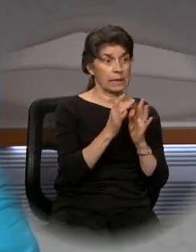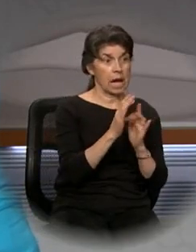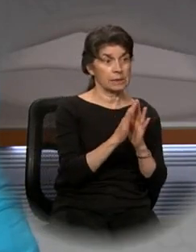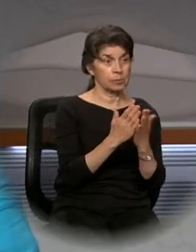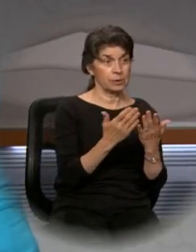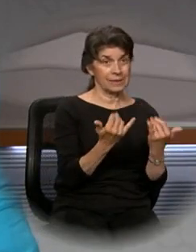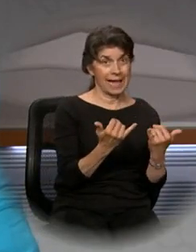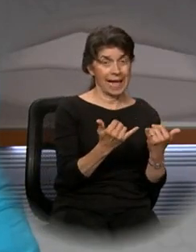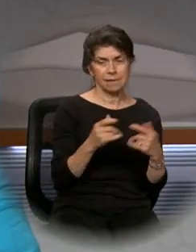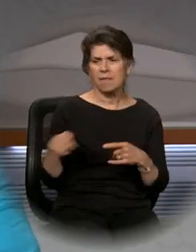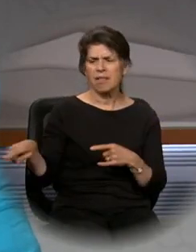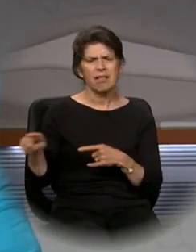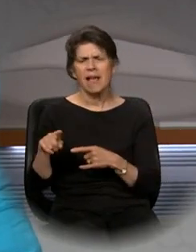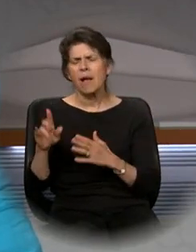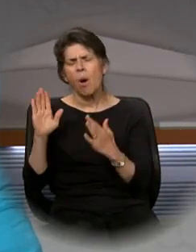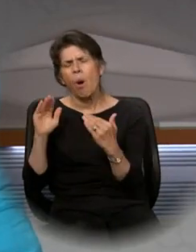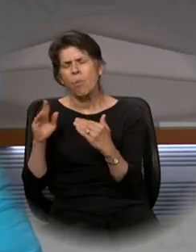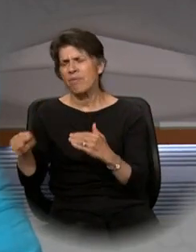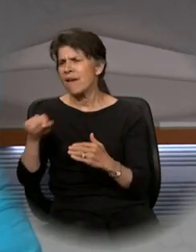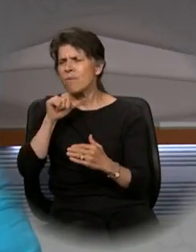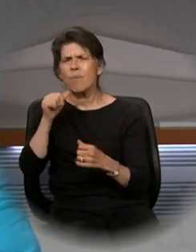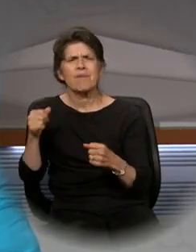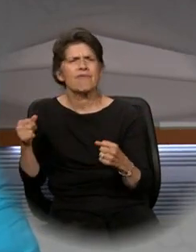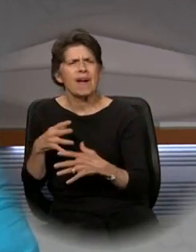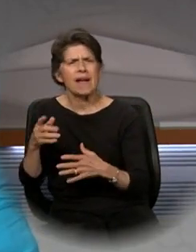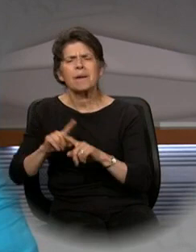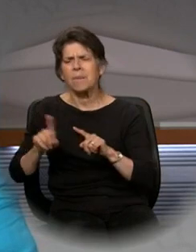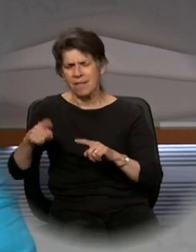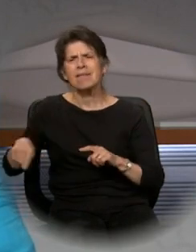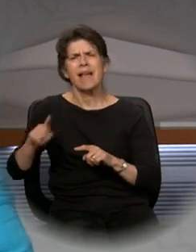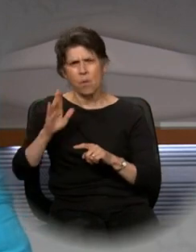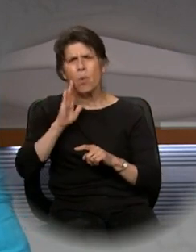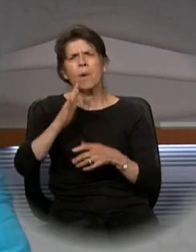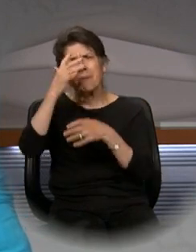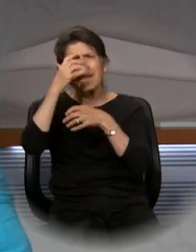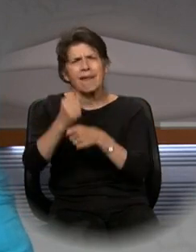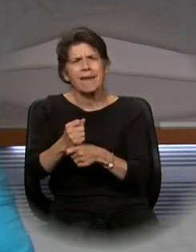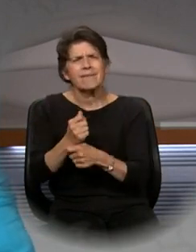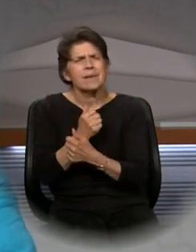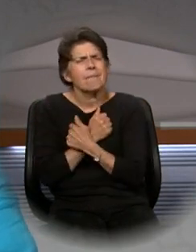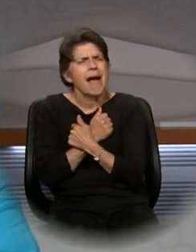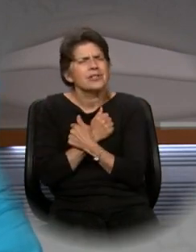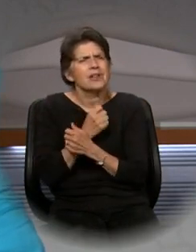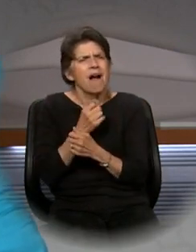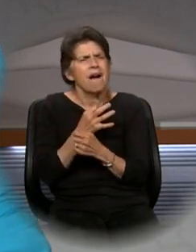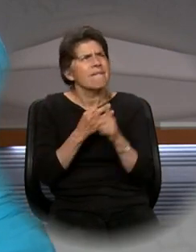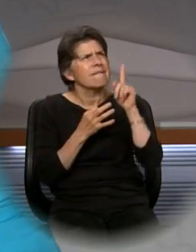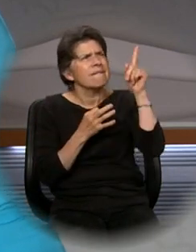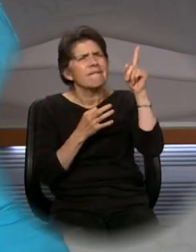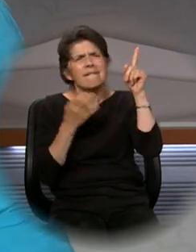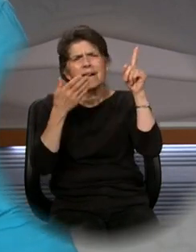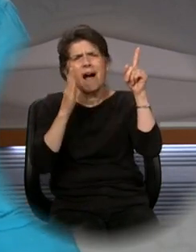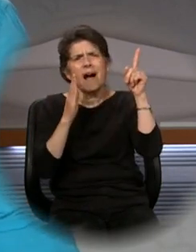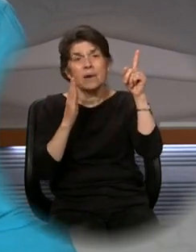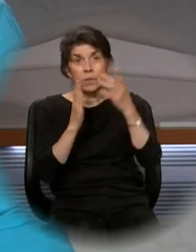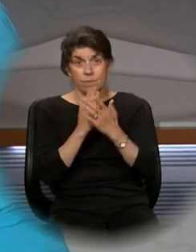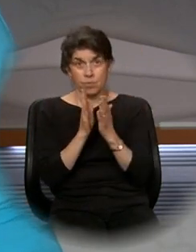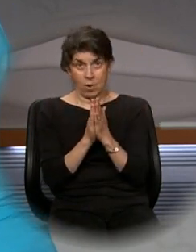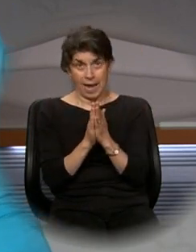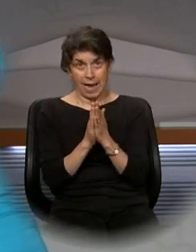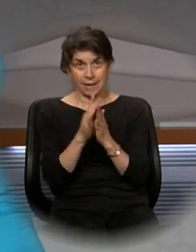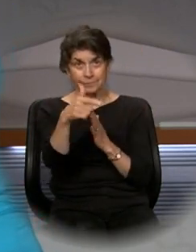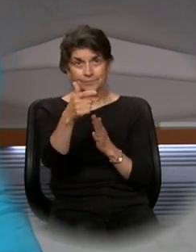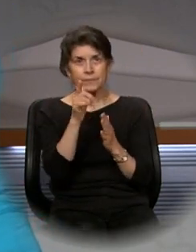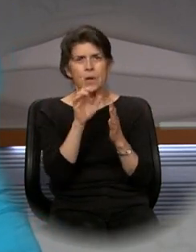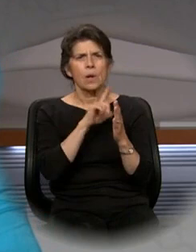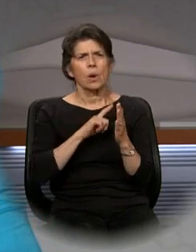be afraid, but believe in the healing and compassionate power of a loving God. We pray to the Lord. Lord, hear